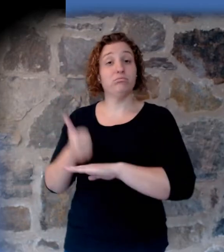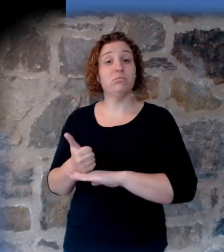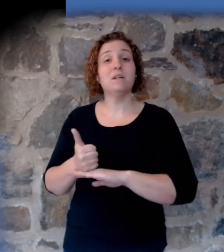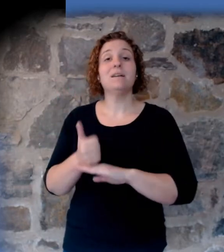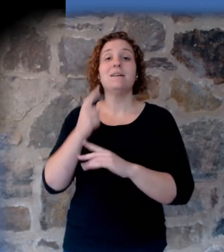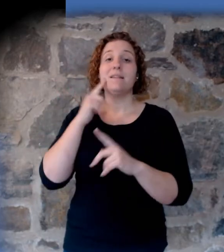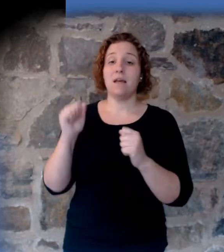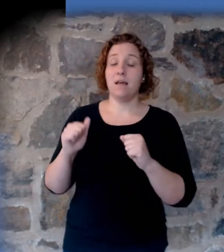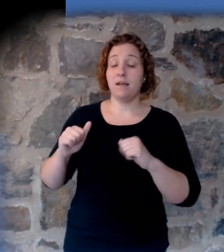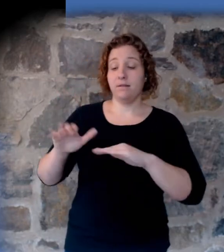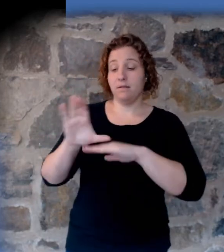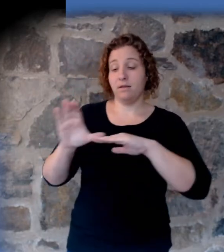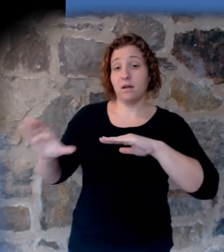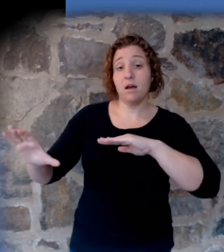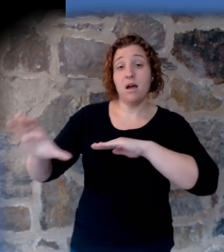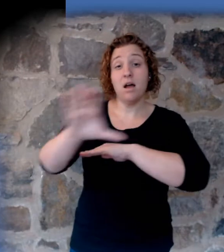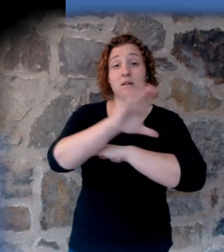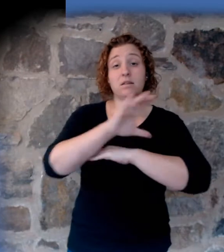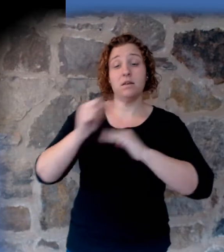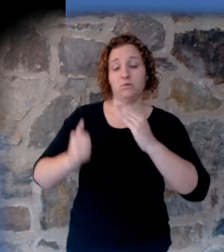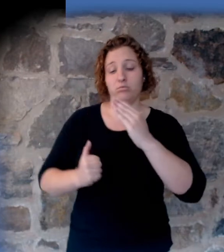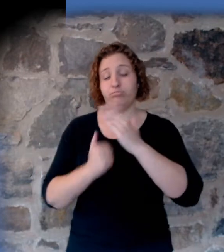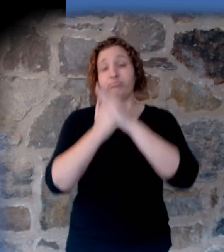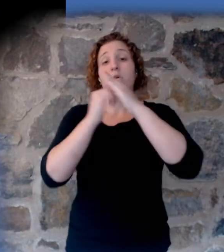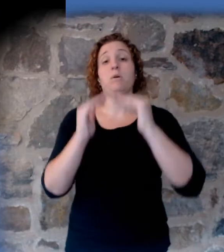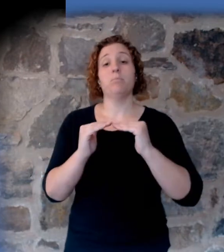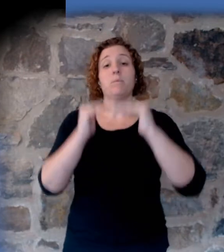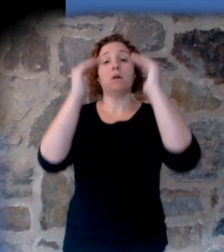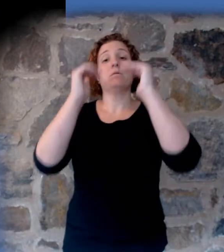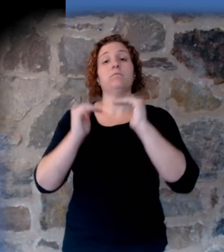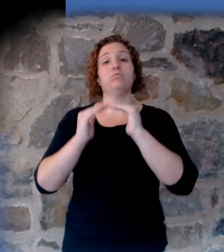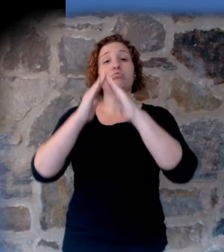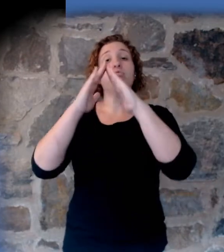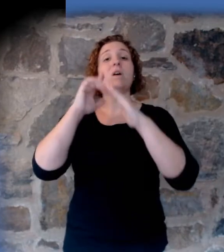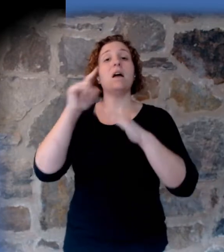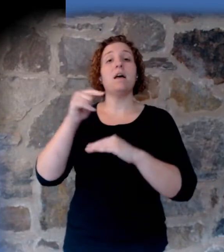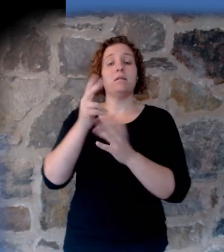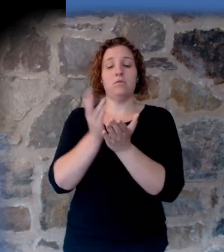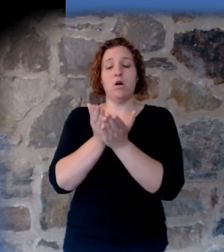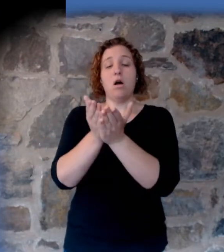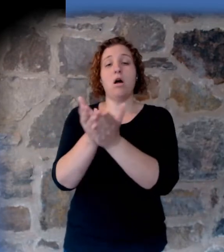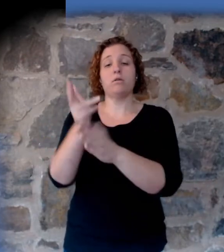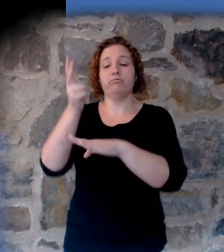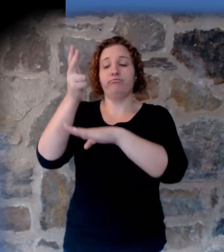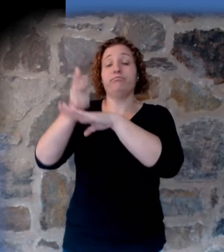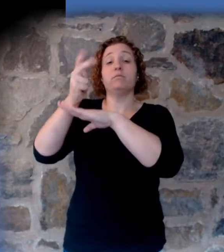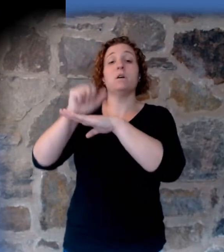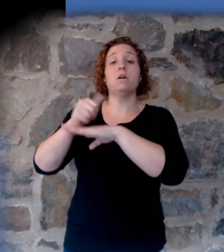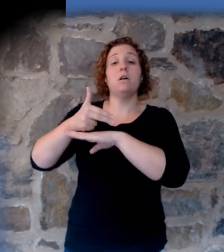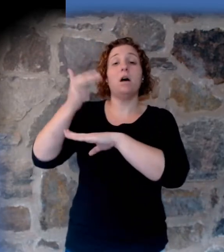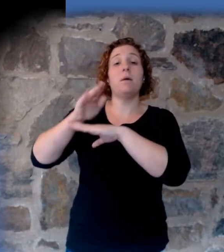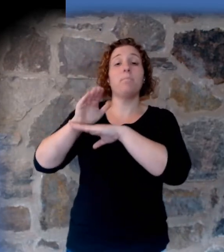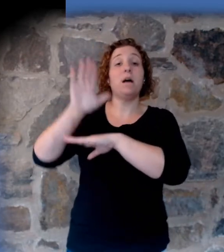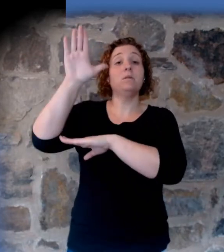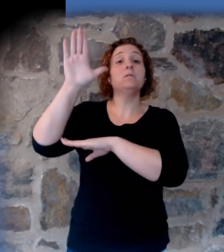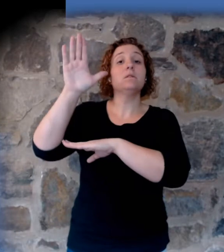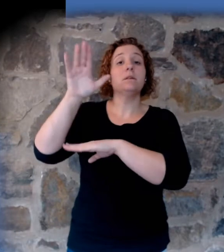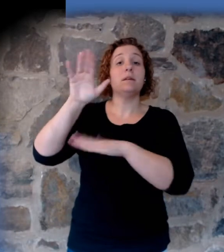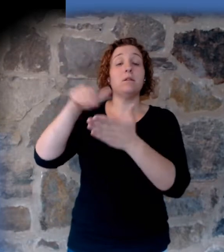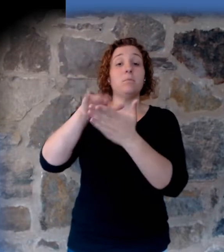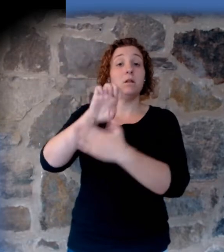the ark, of course, was landed in the high country in the Middle East. Well, there are some people who say that that